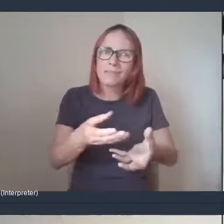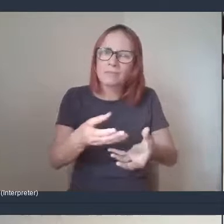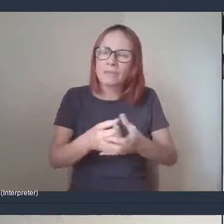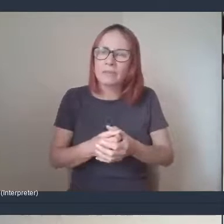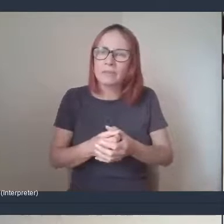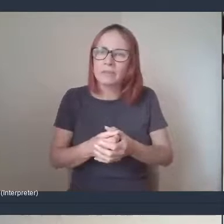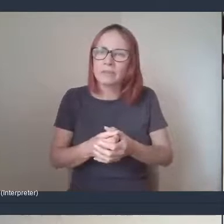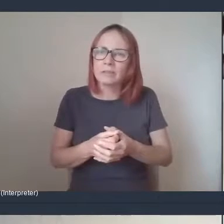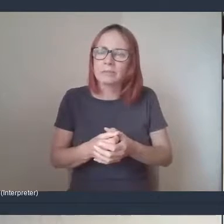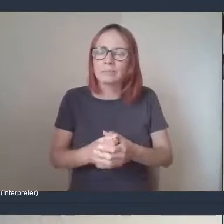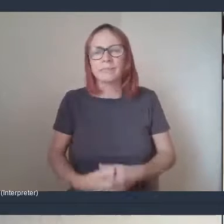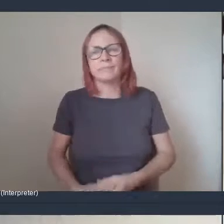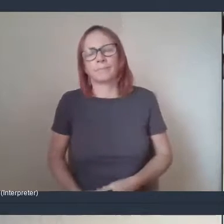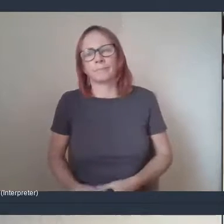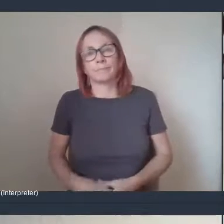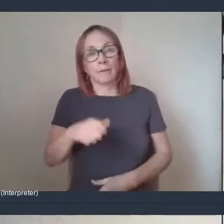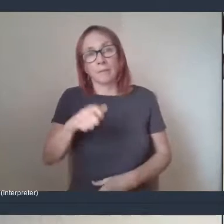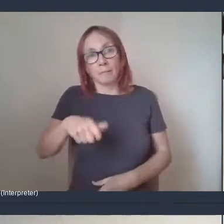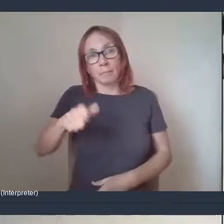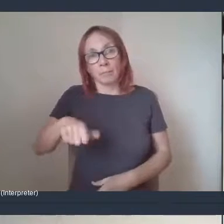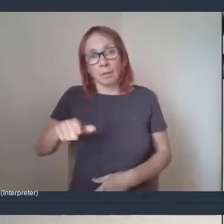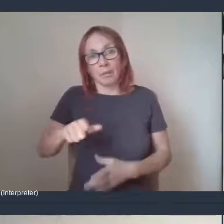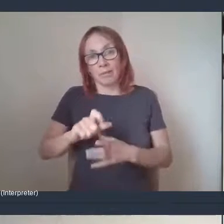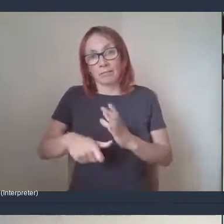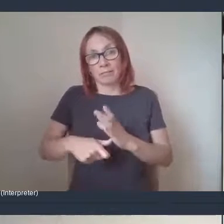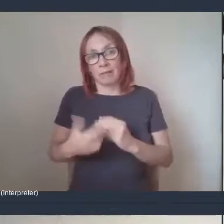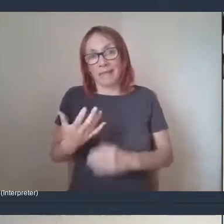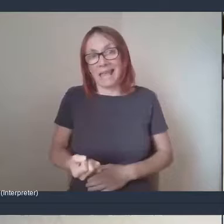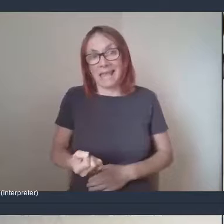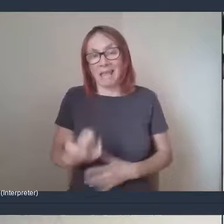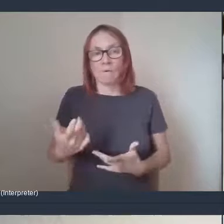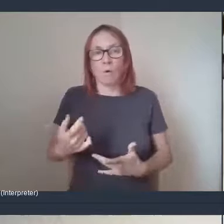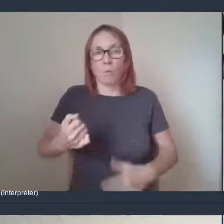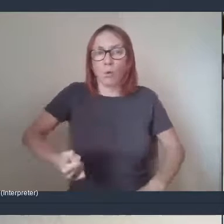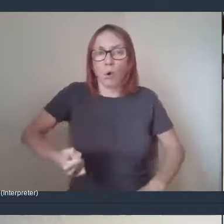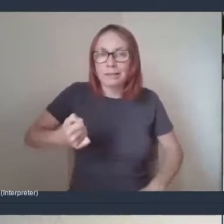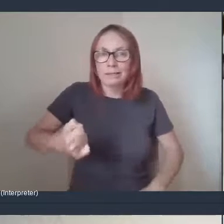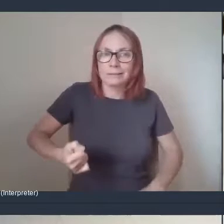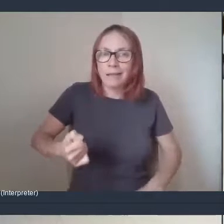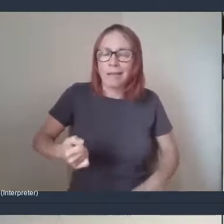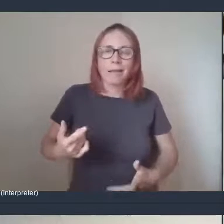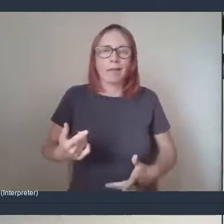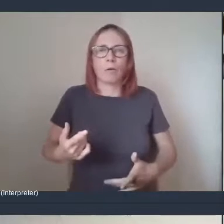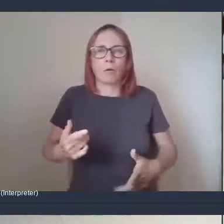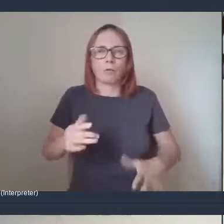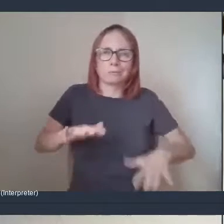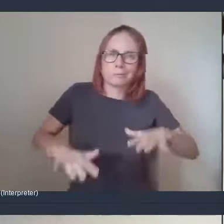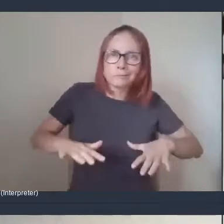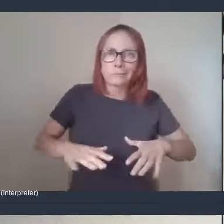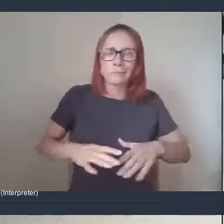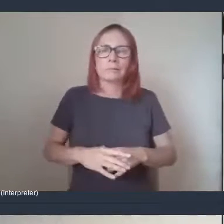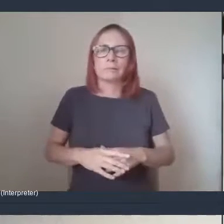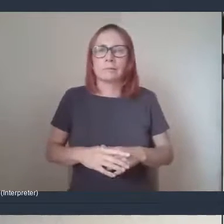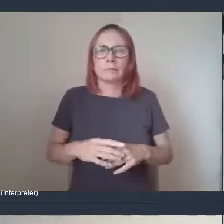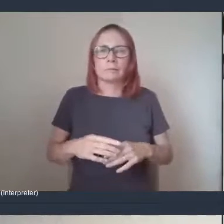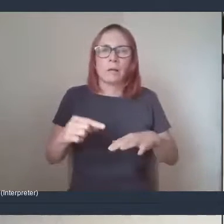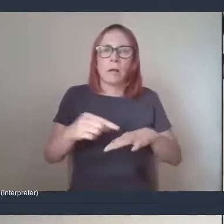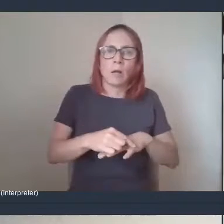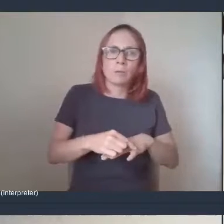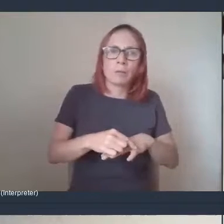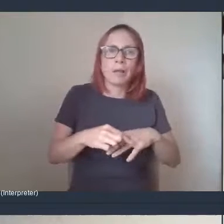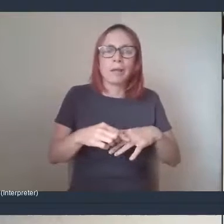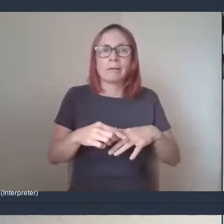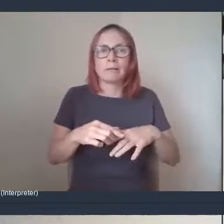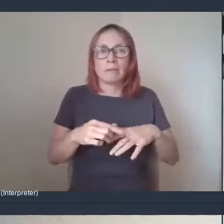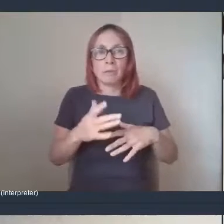that are not abled or maybe on like walking sticks or not great on their feet, if their husband or maybe come in their car and